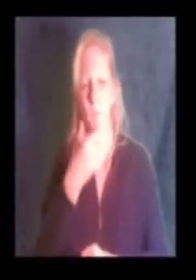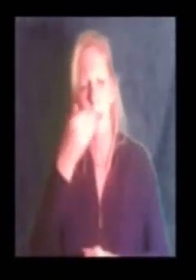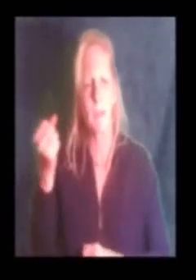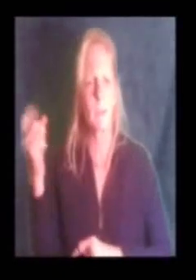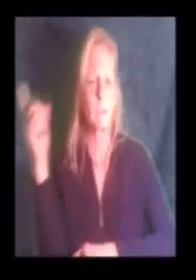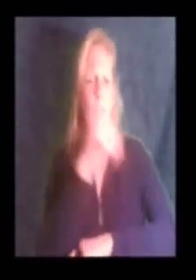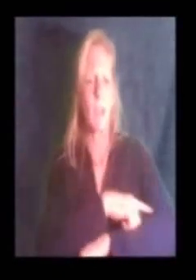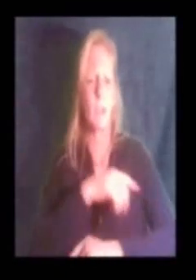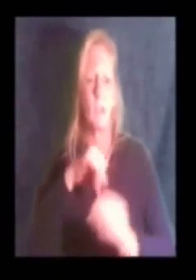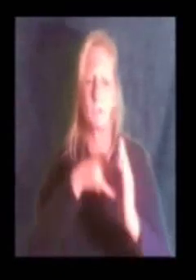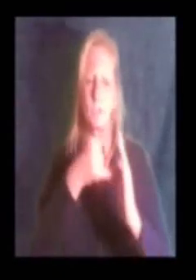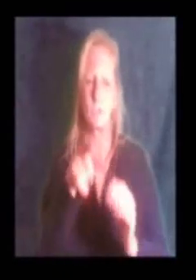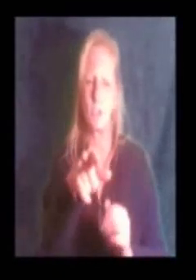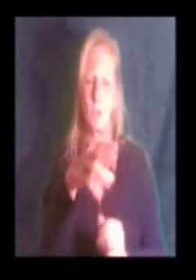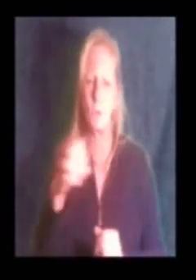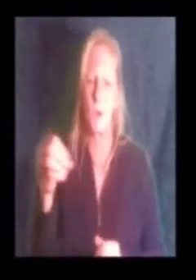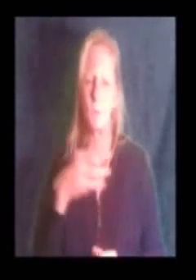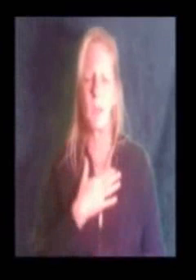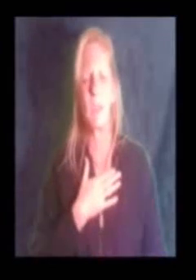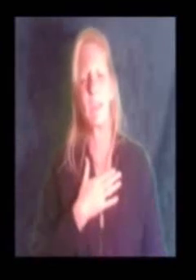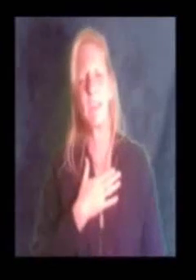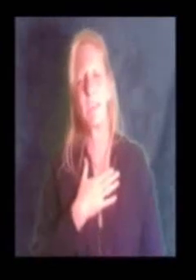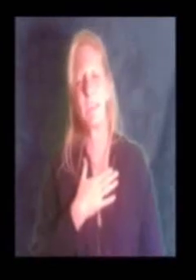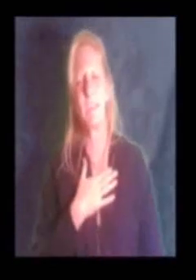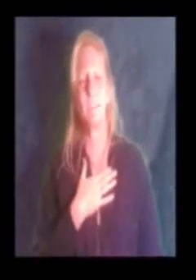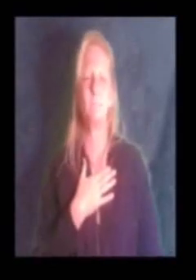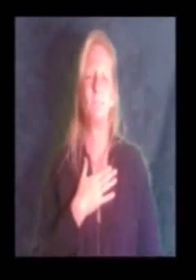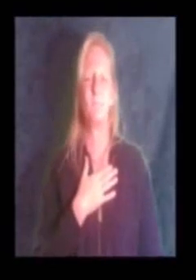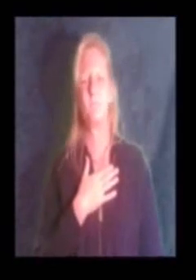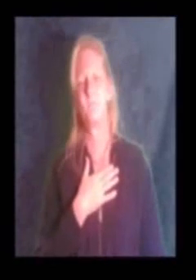make a better day, just you and me